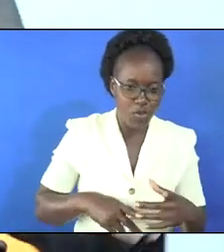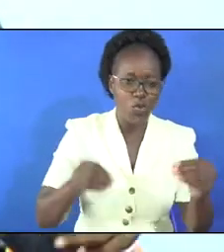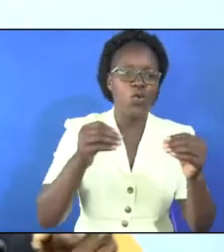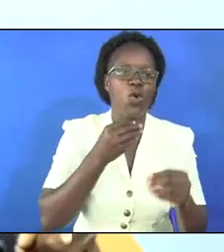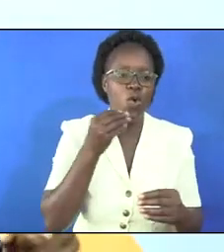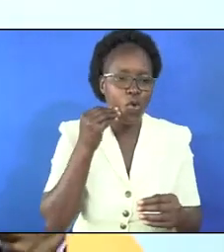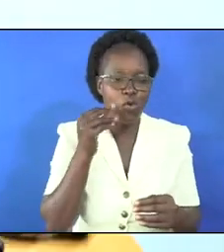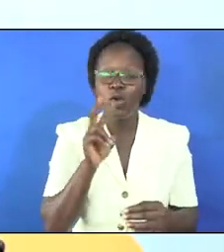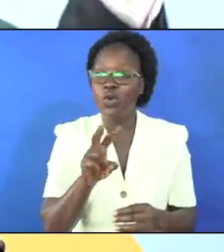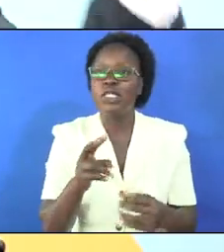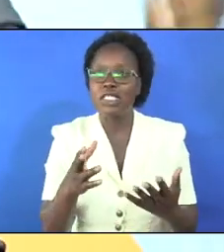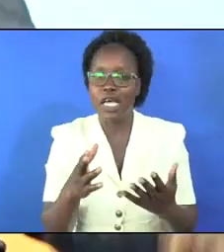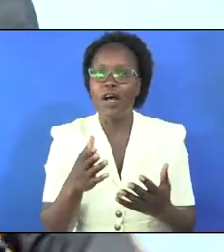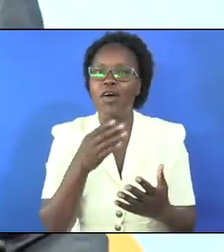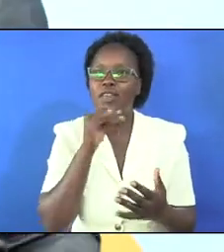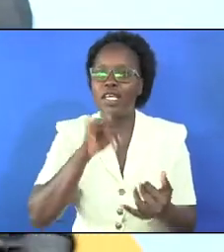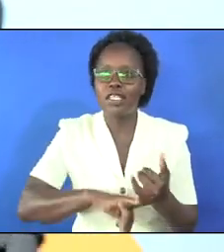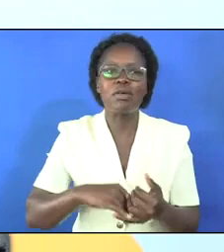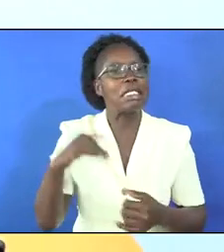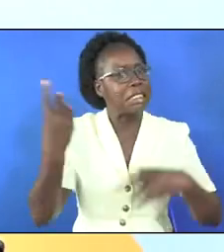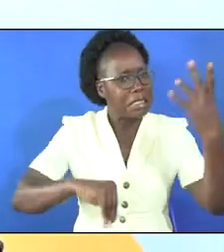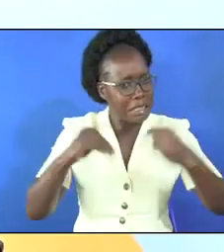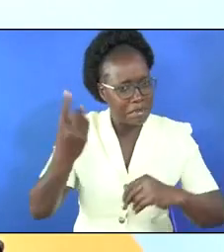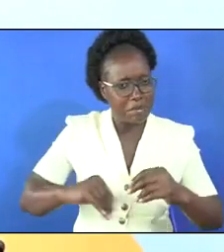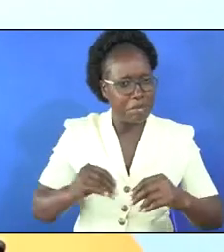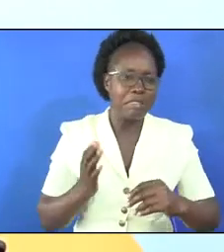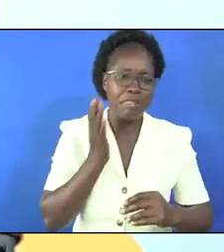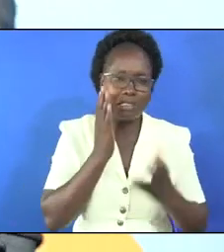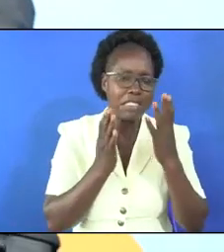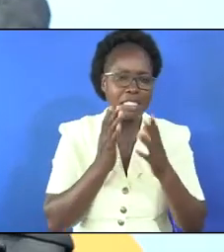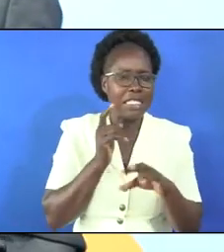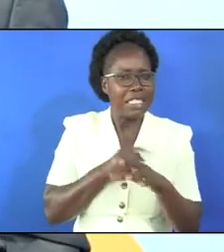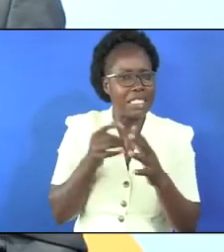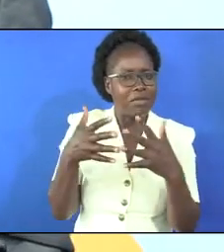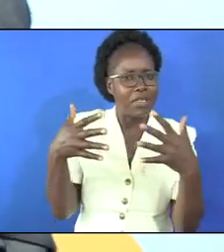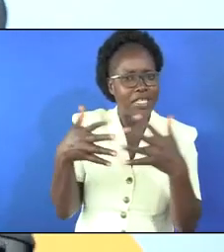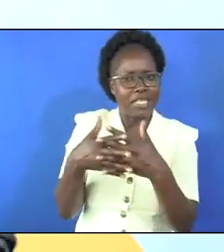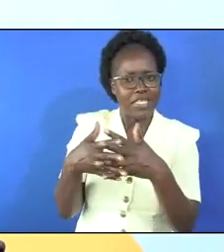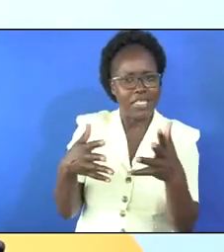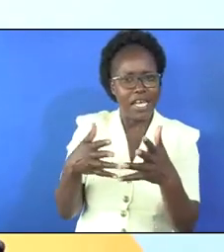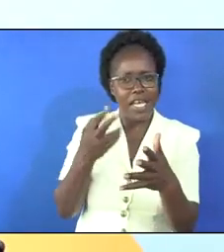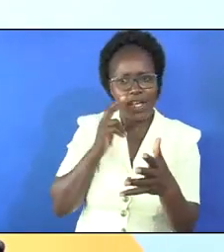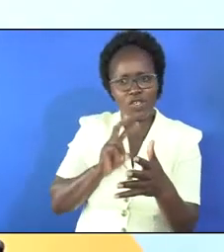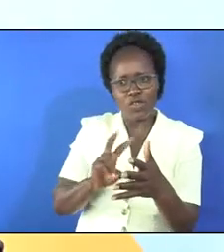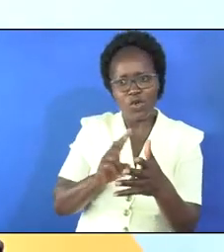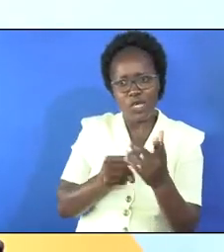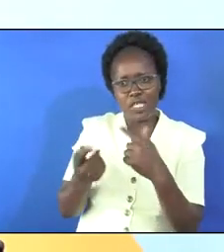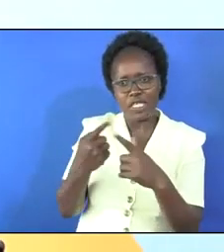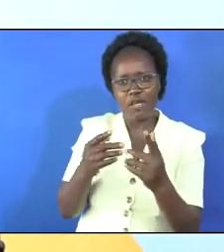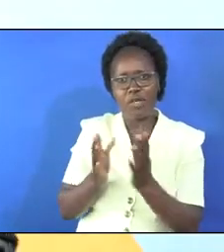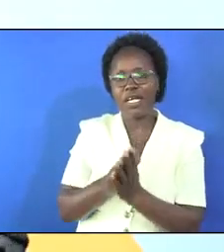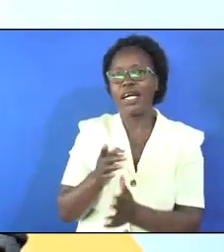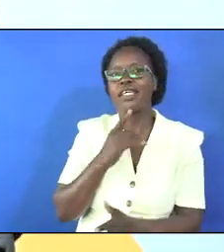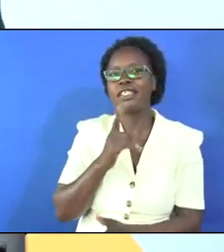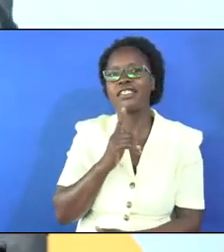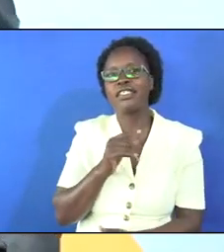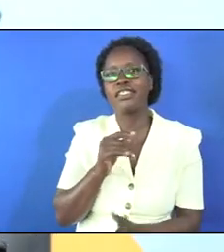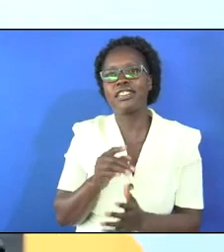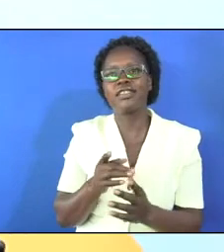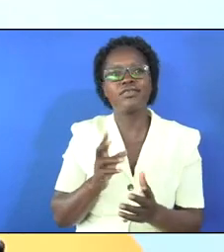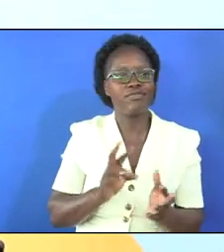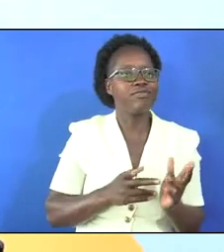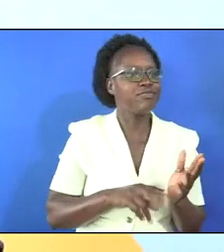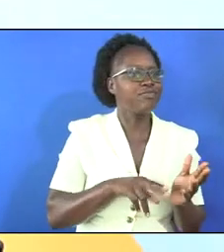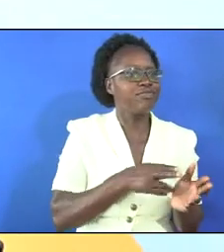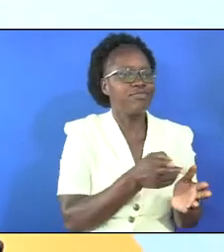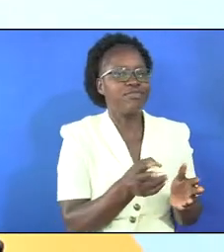home we see how the husband beats people and while we were just by the gate the husband saw us coming and they started moving around